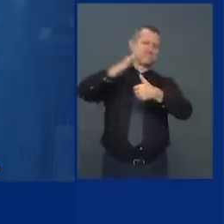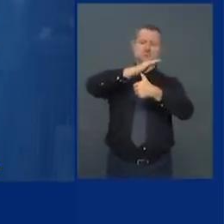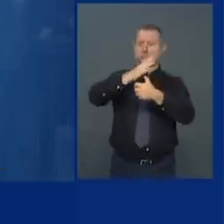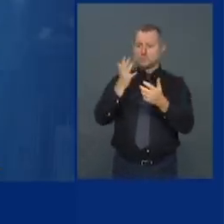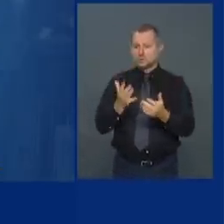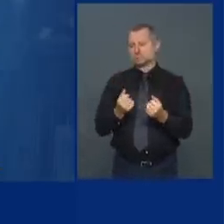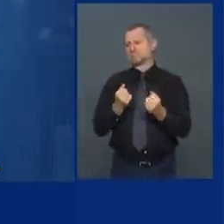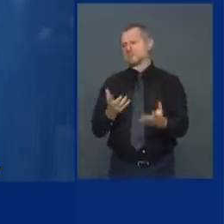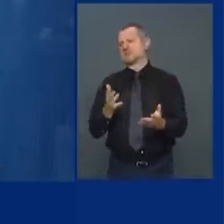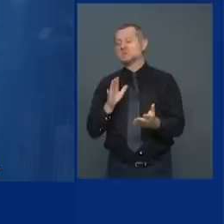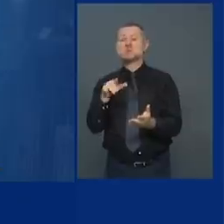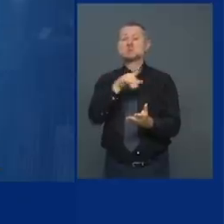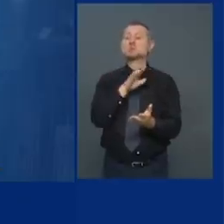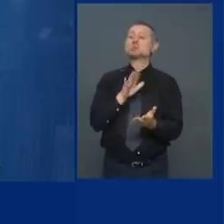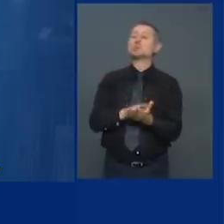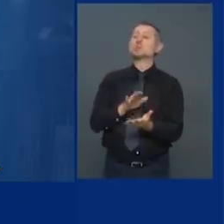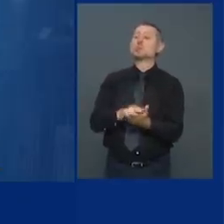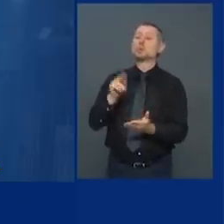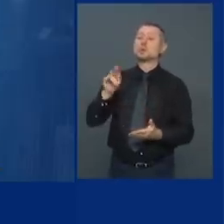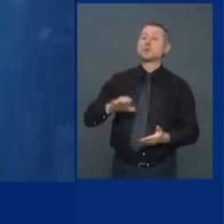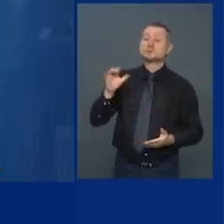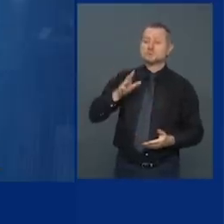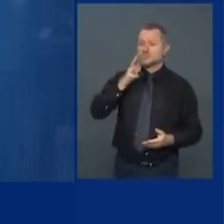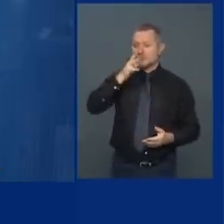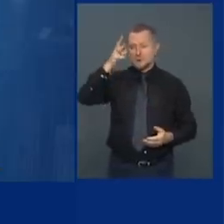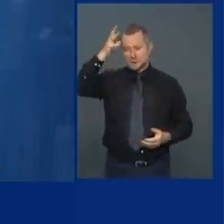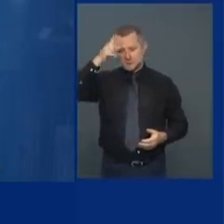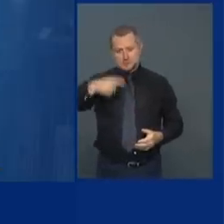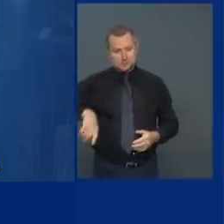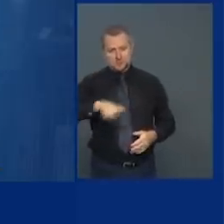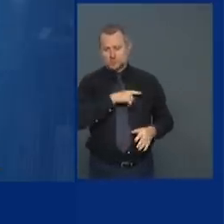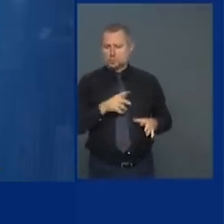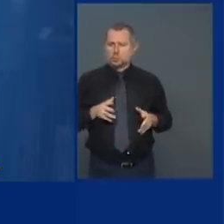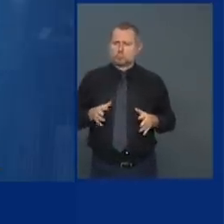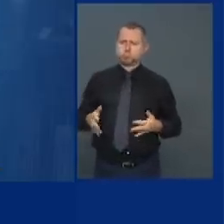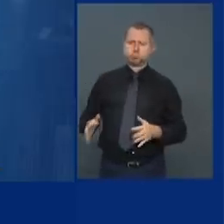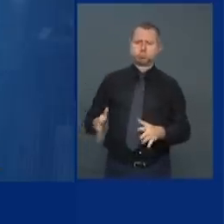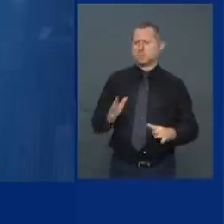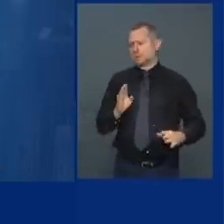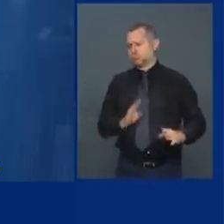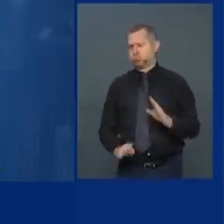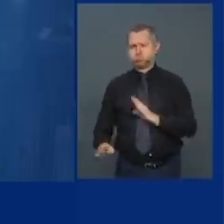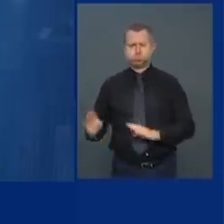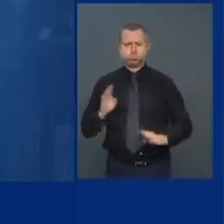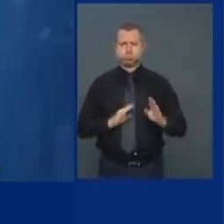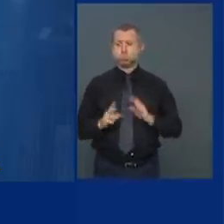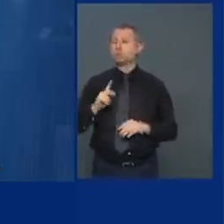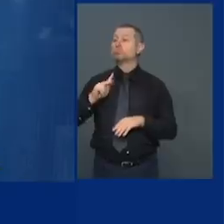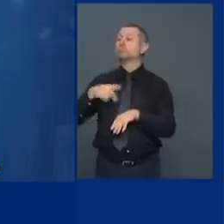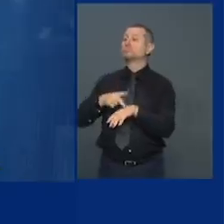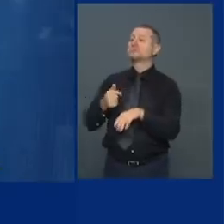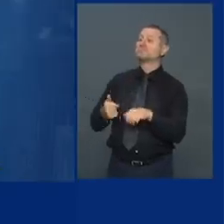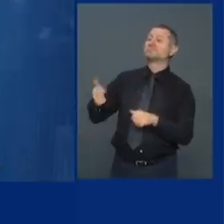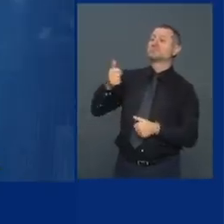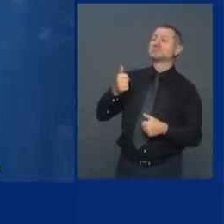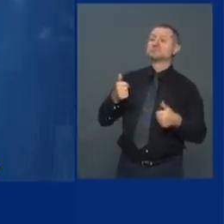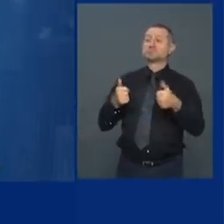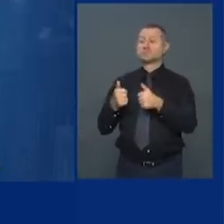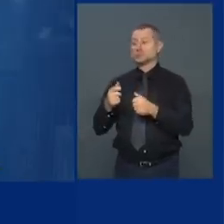City school parents are anxious. The principal's union came out,